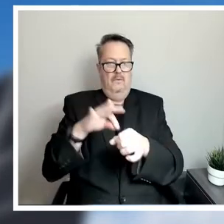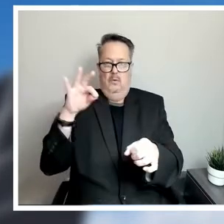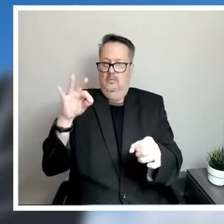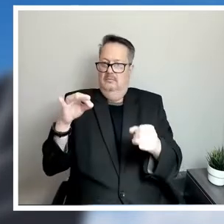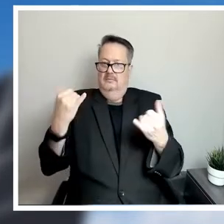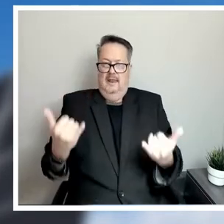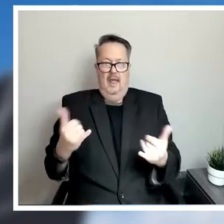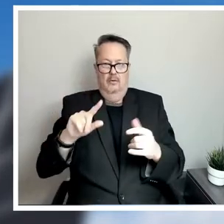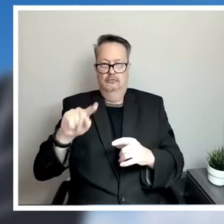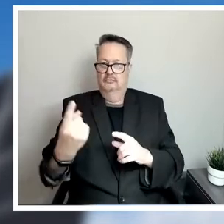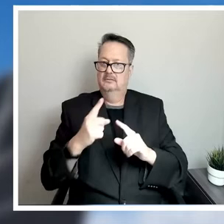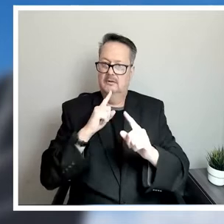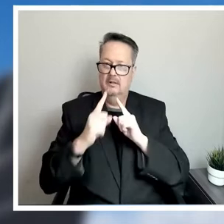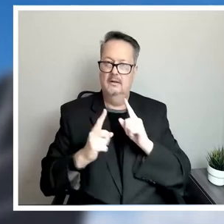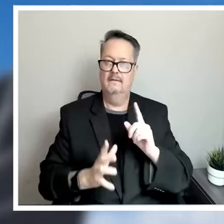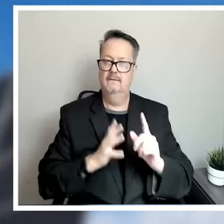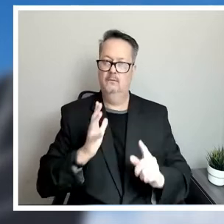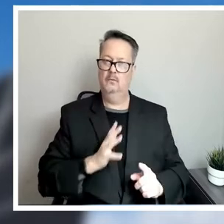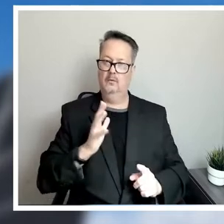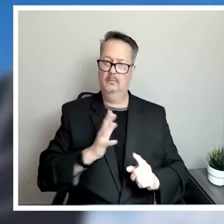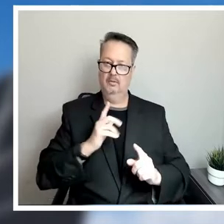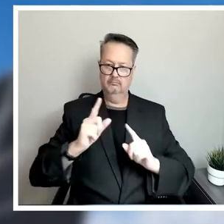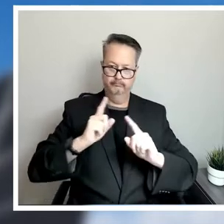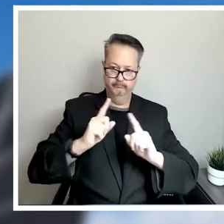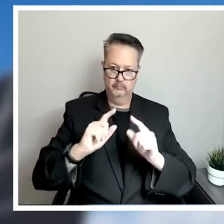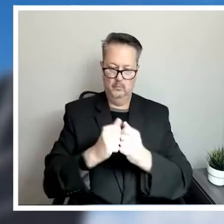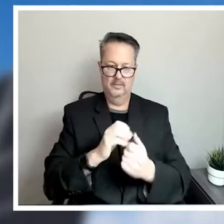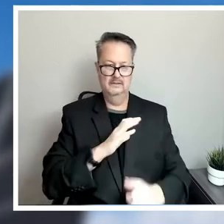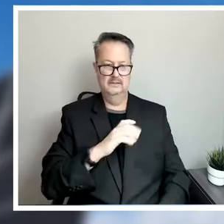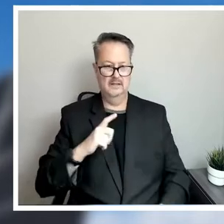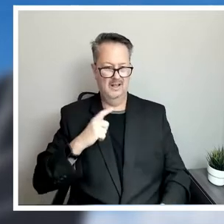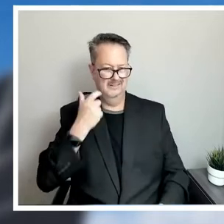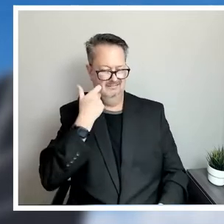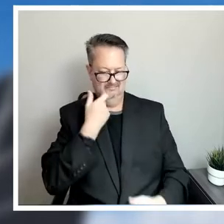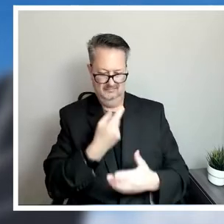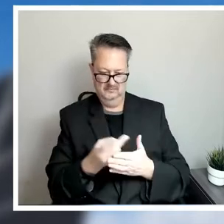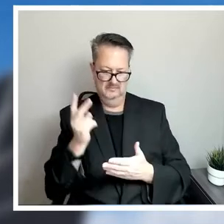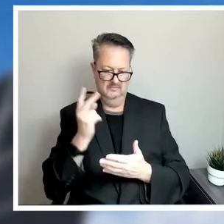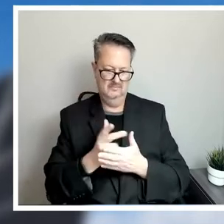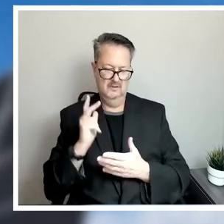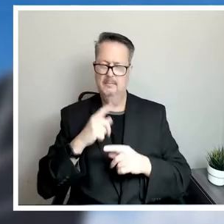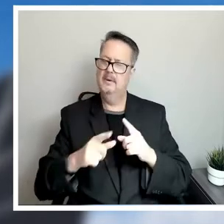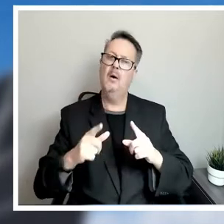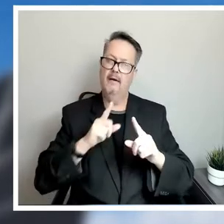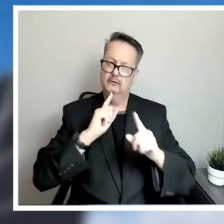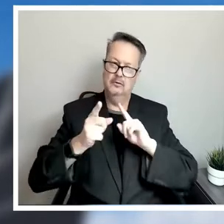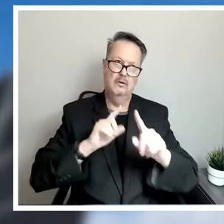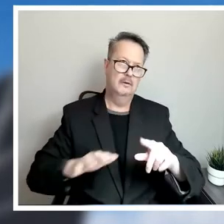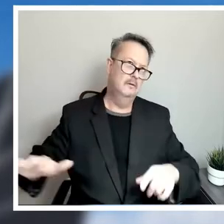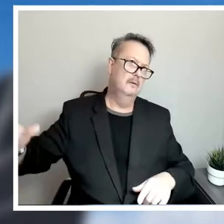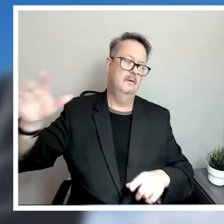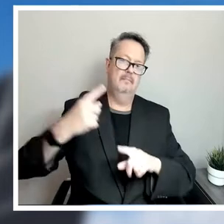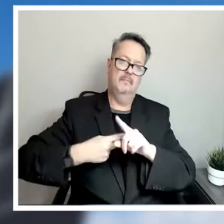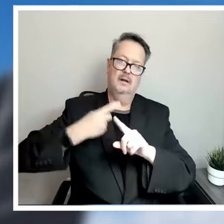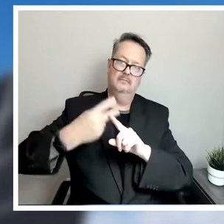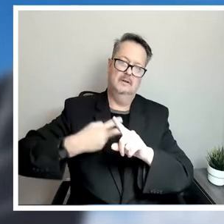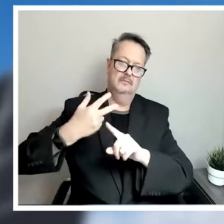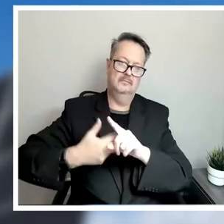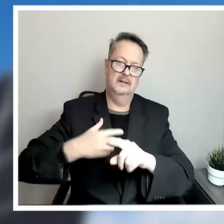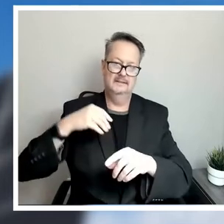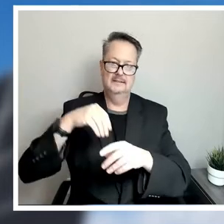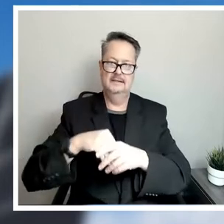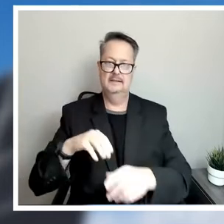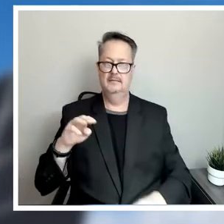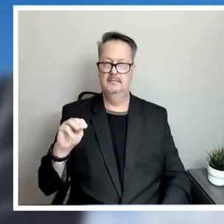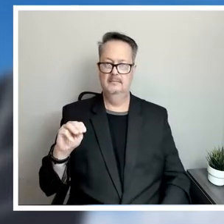normally began about a couple weeks ago a City Council but I do know there's been dialogue for months and months in the media so hopefully we can answer questions for everyone